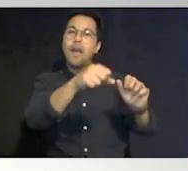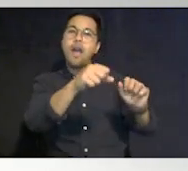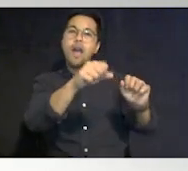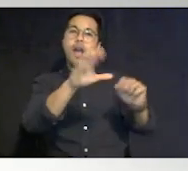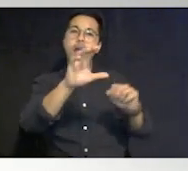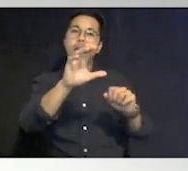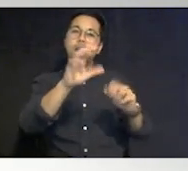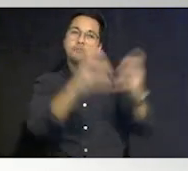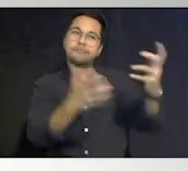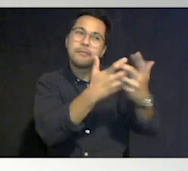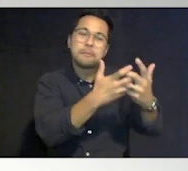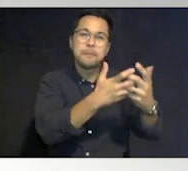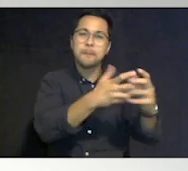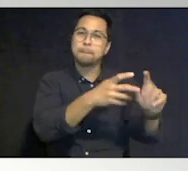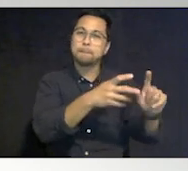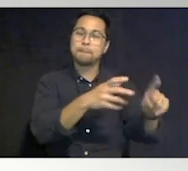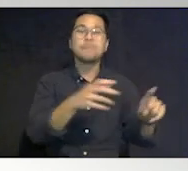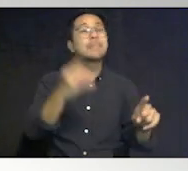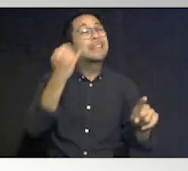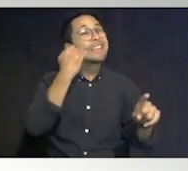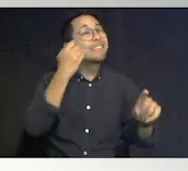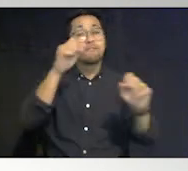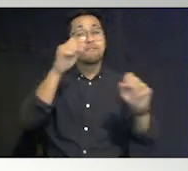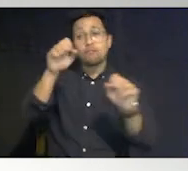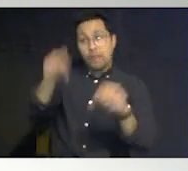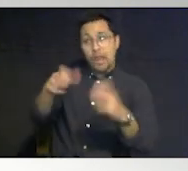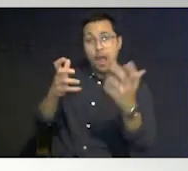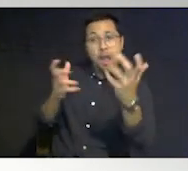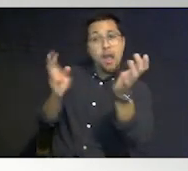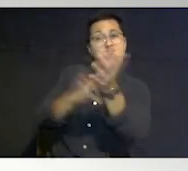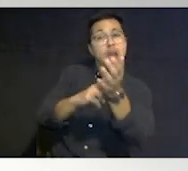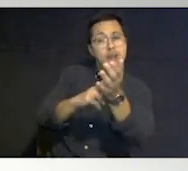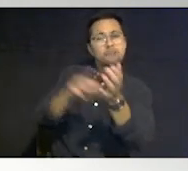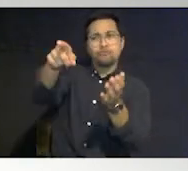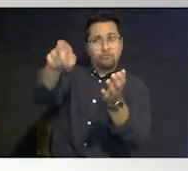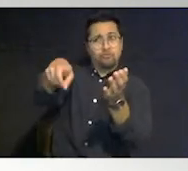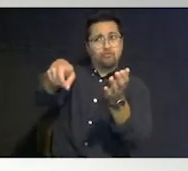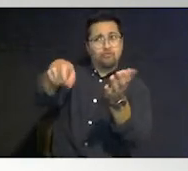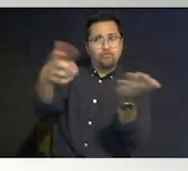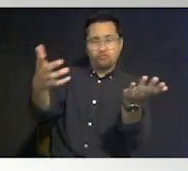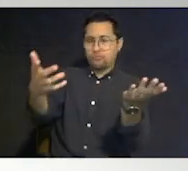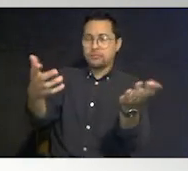i think if you can if you can register um you should